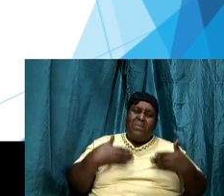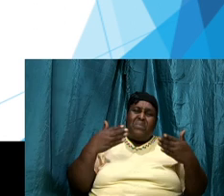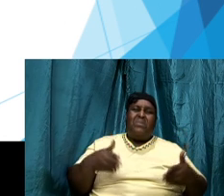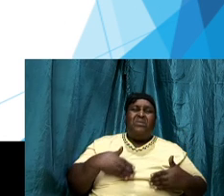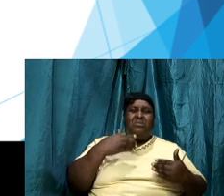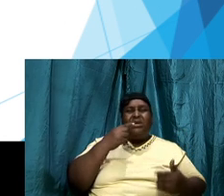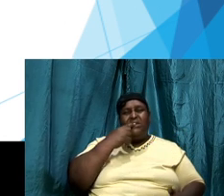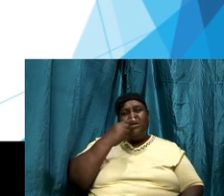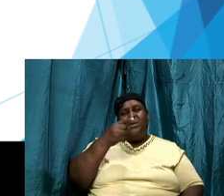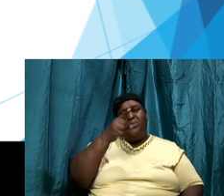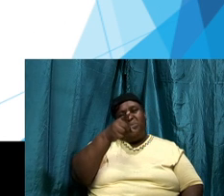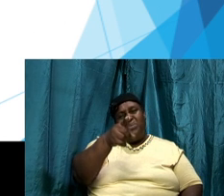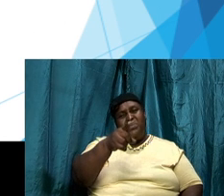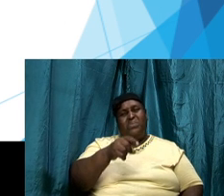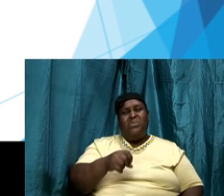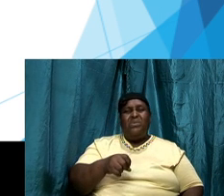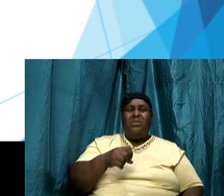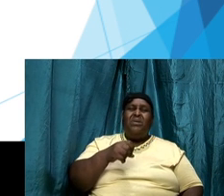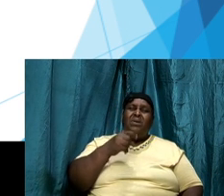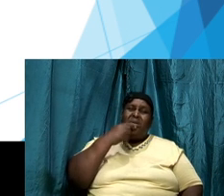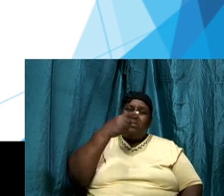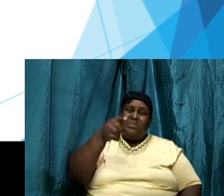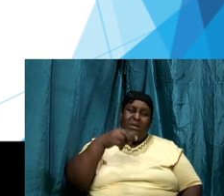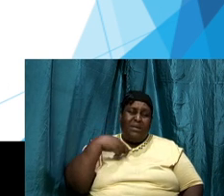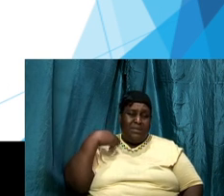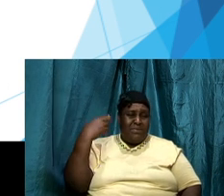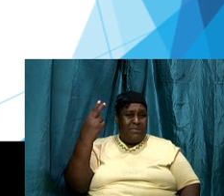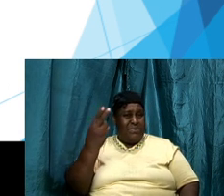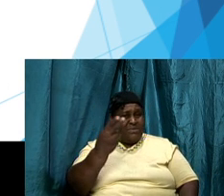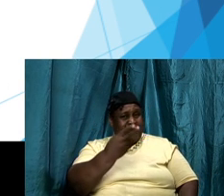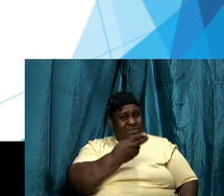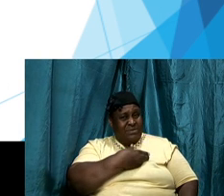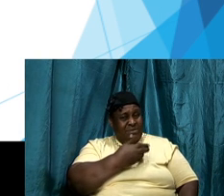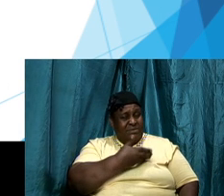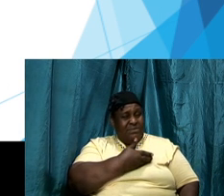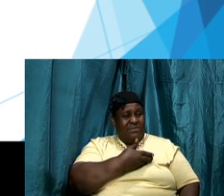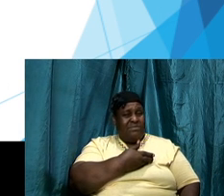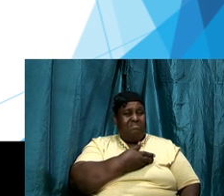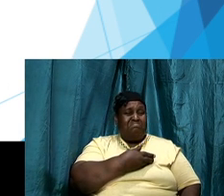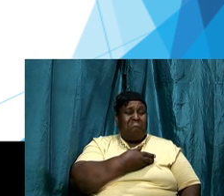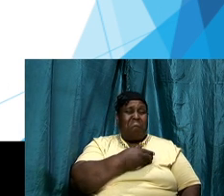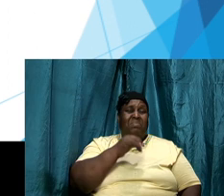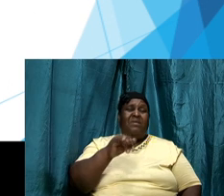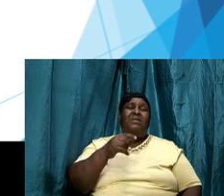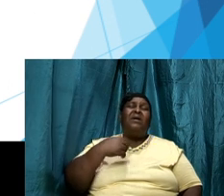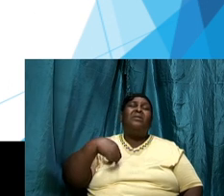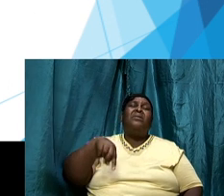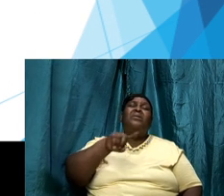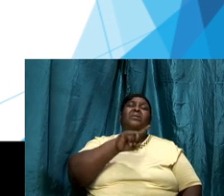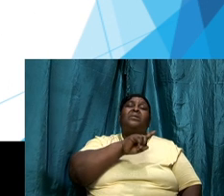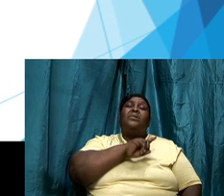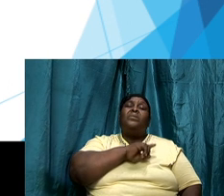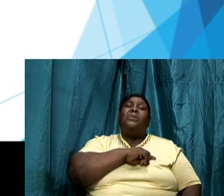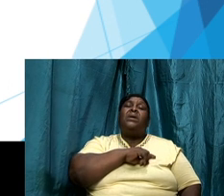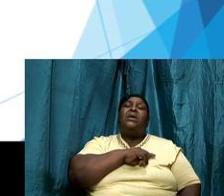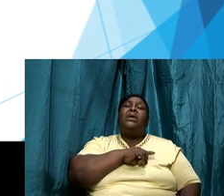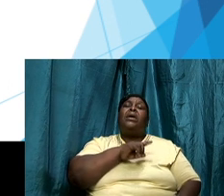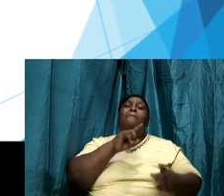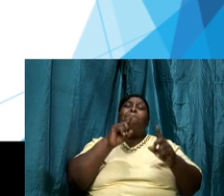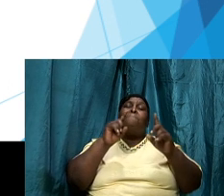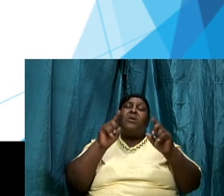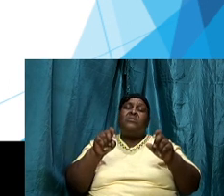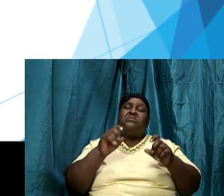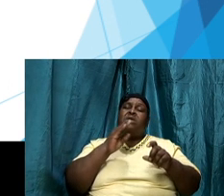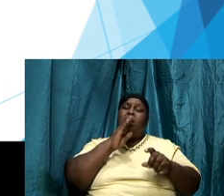tell you to tell us that we must be walking